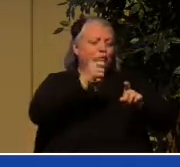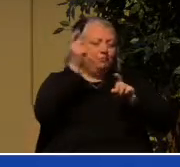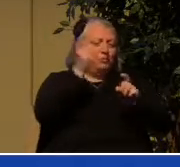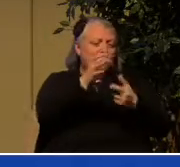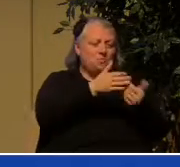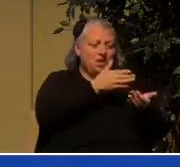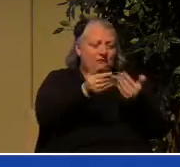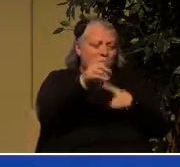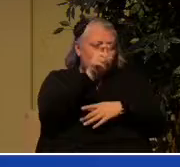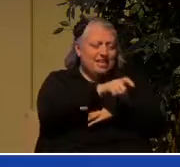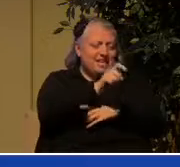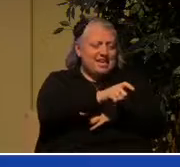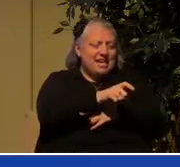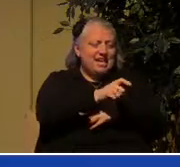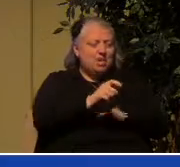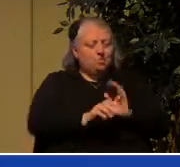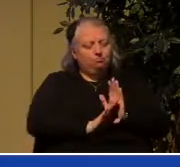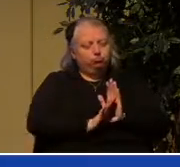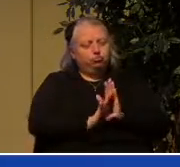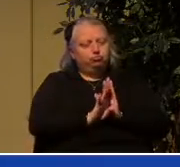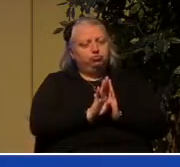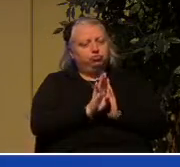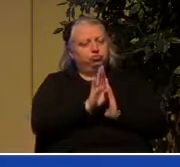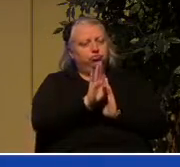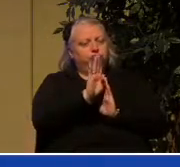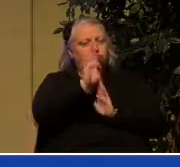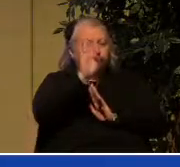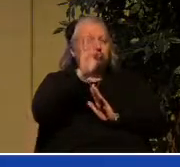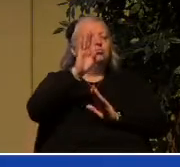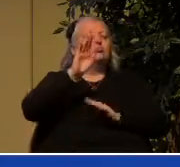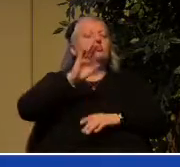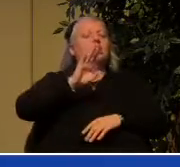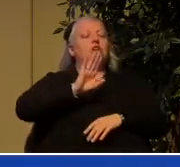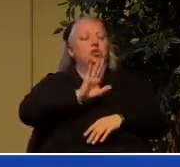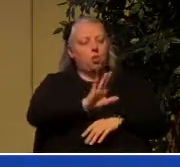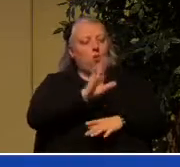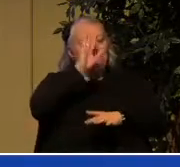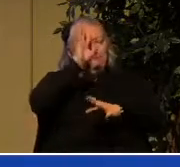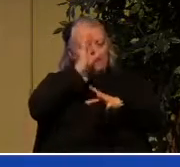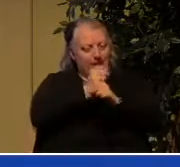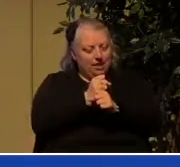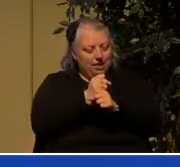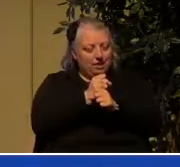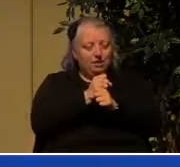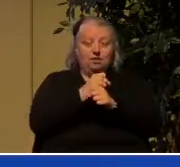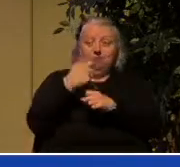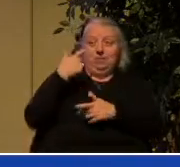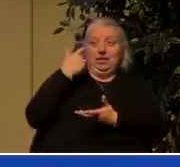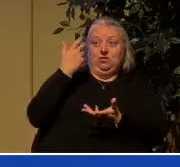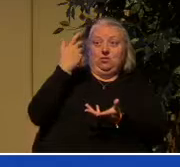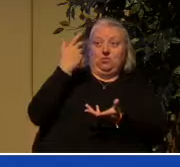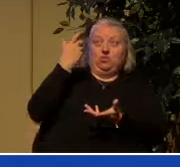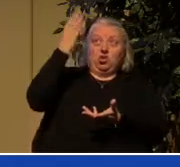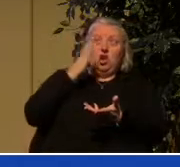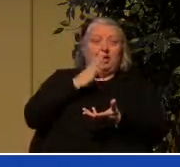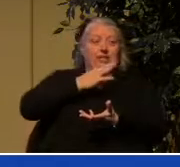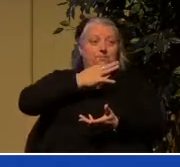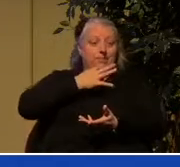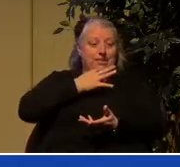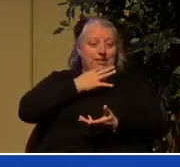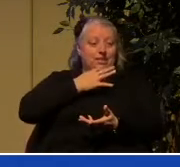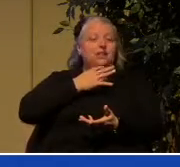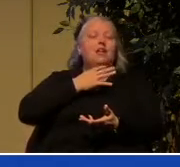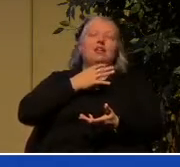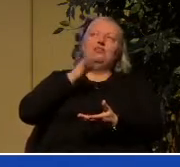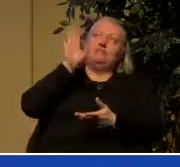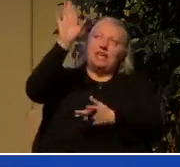in order to be built up in the most holy faith because when God speaks the word is living and active